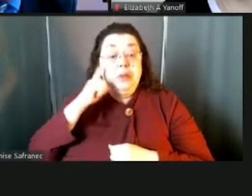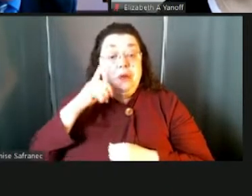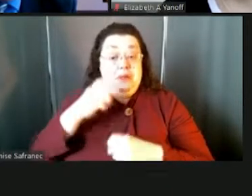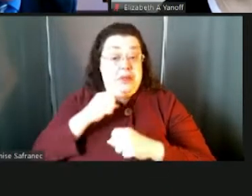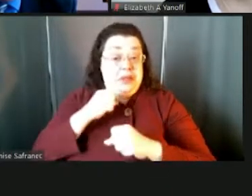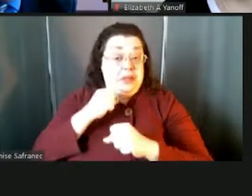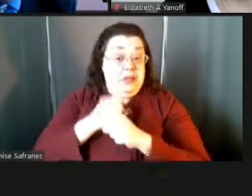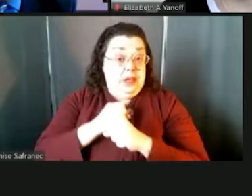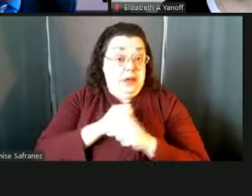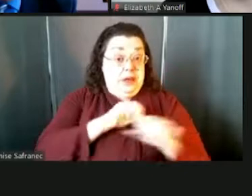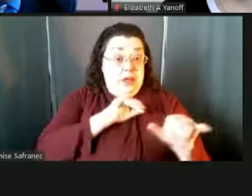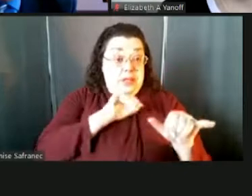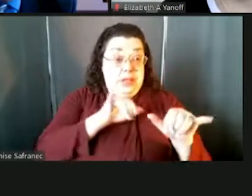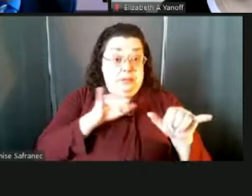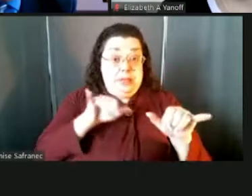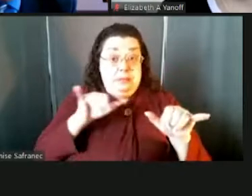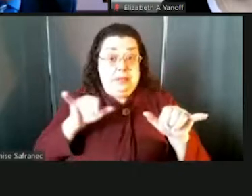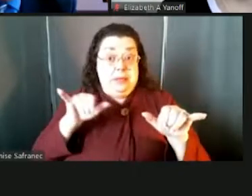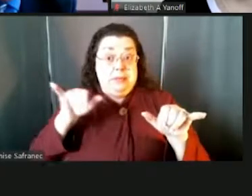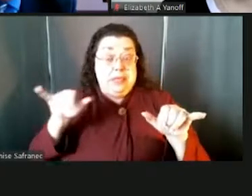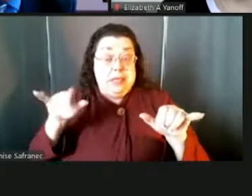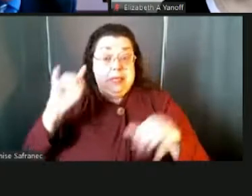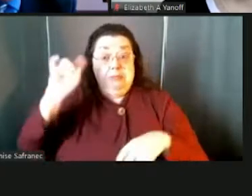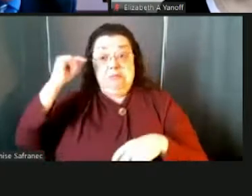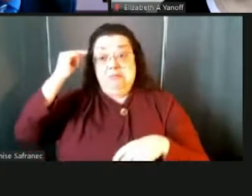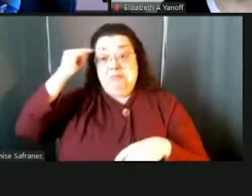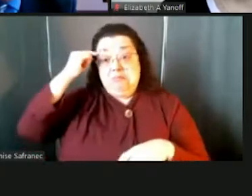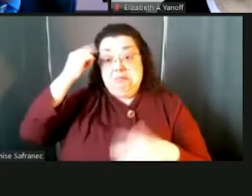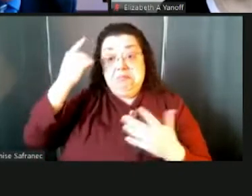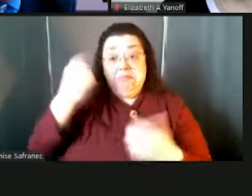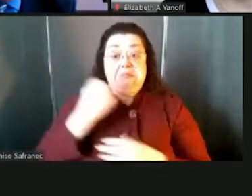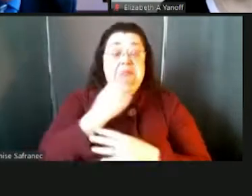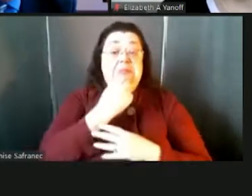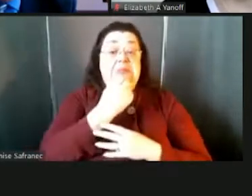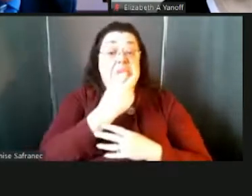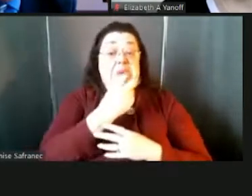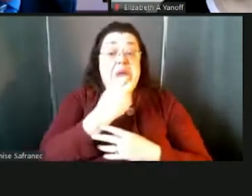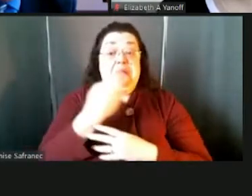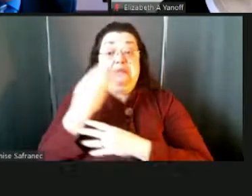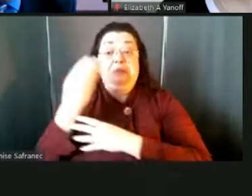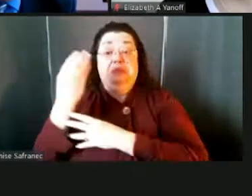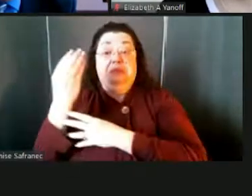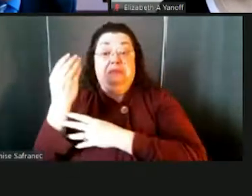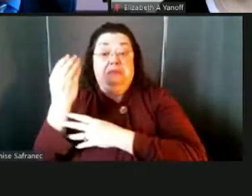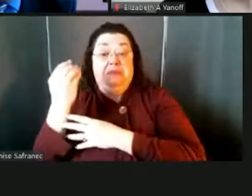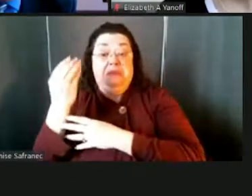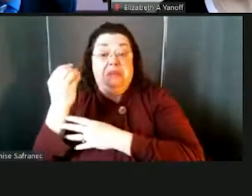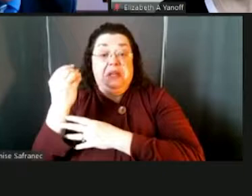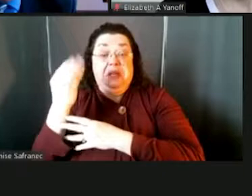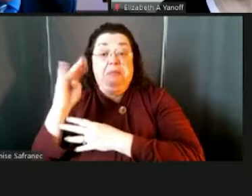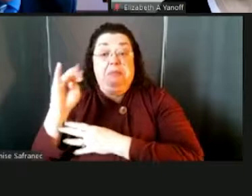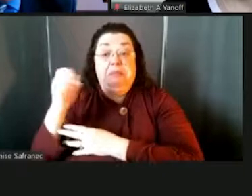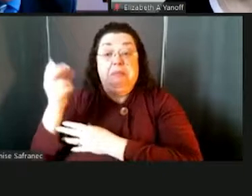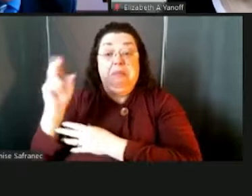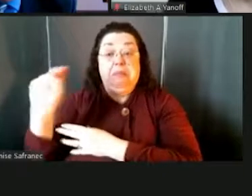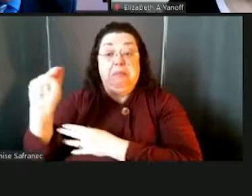mean, Governor Cuomo has been talking about anywhere from 12 to $15 billion hole that the state had to fill.